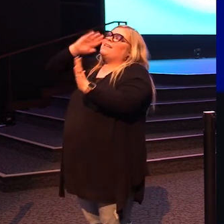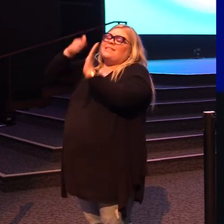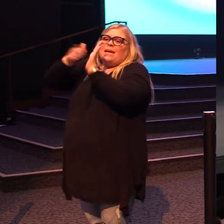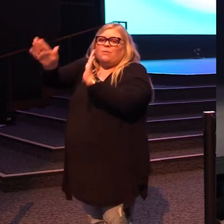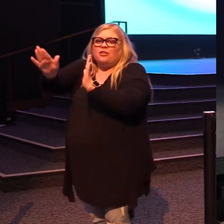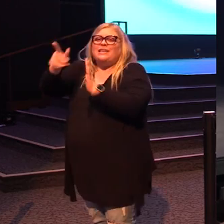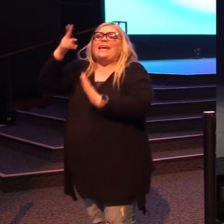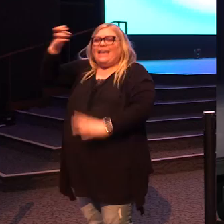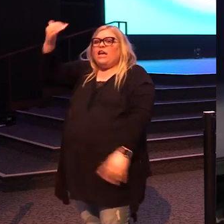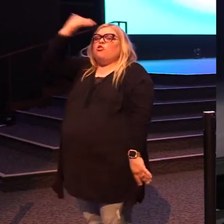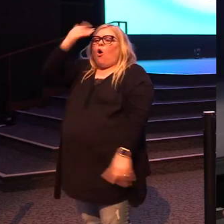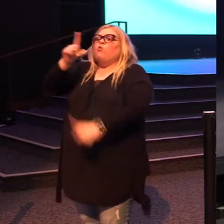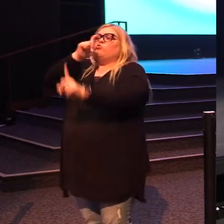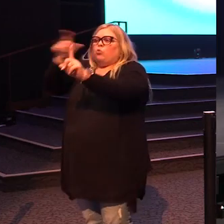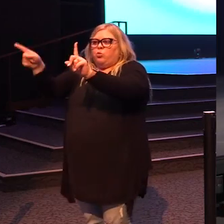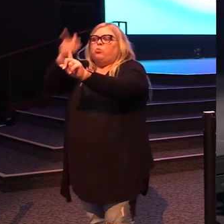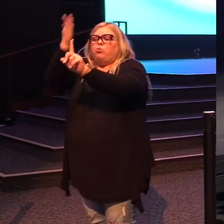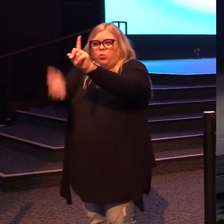are.